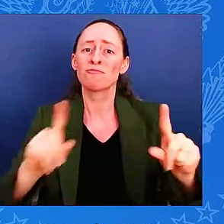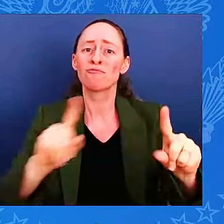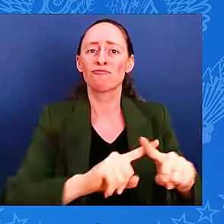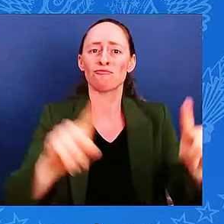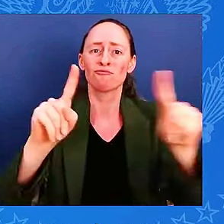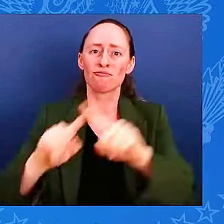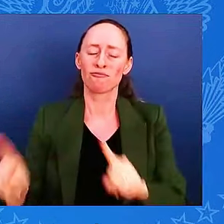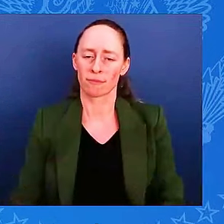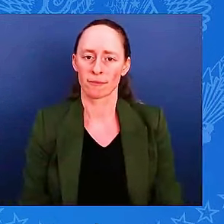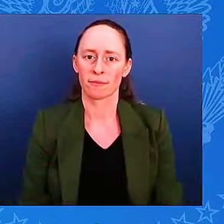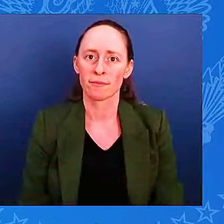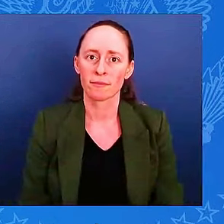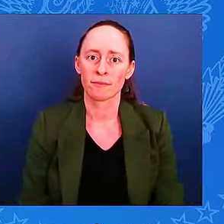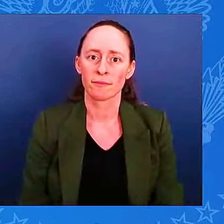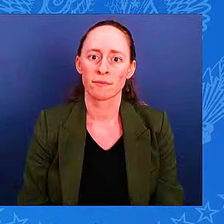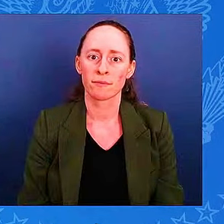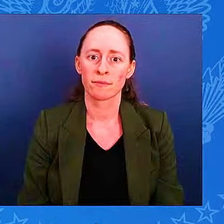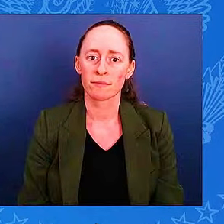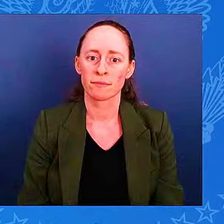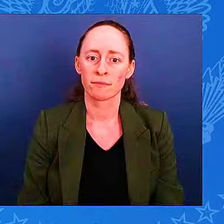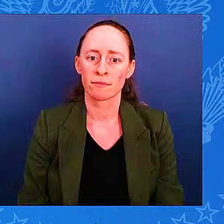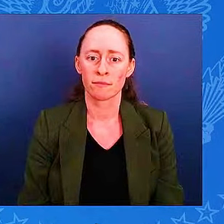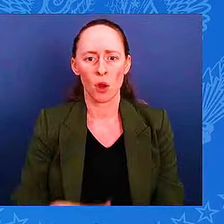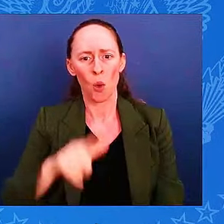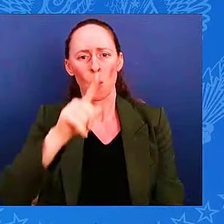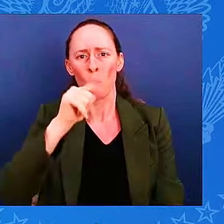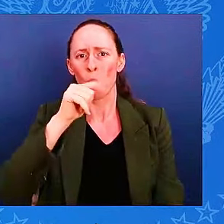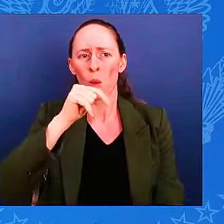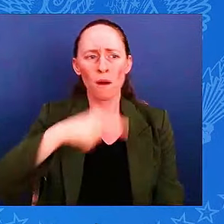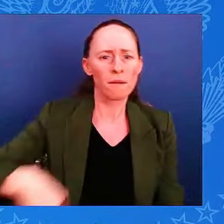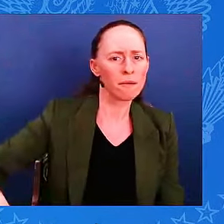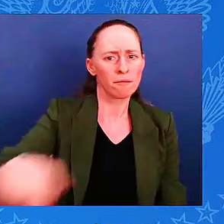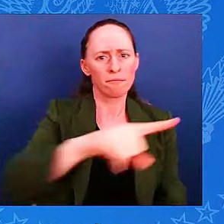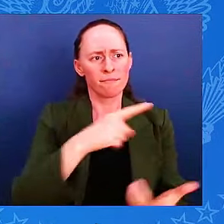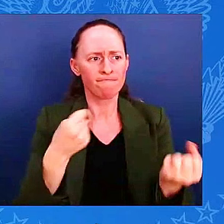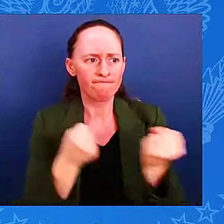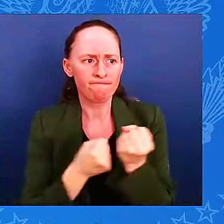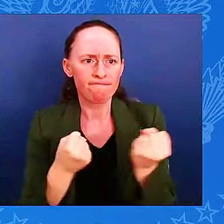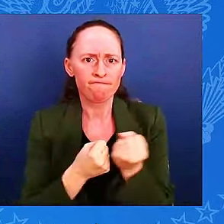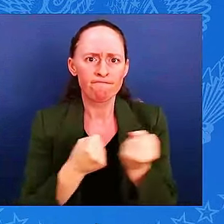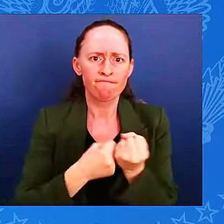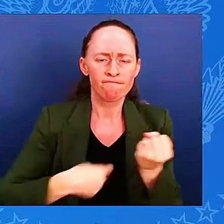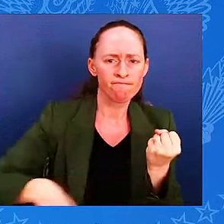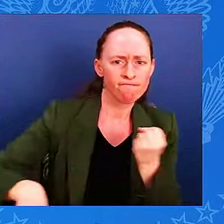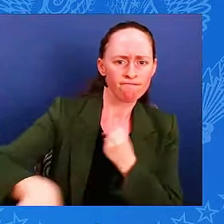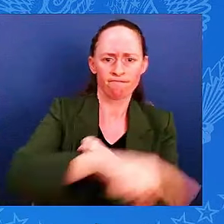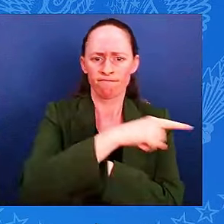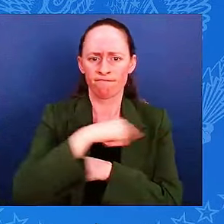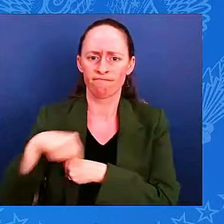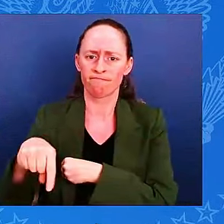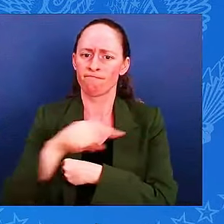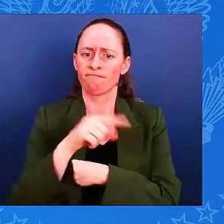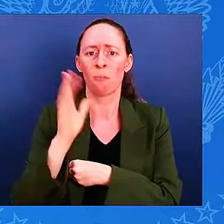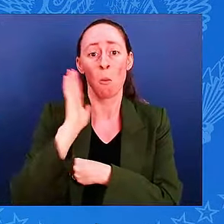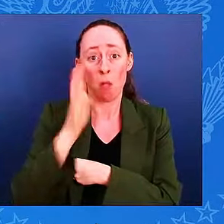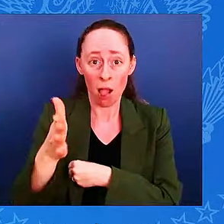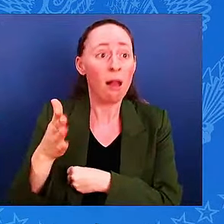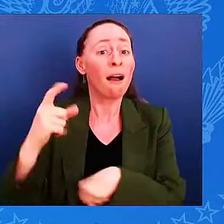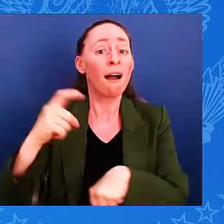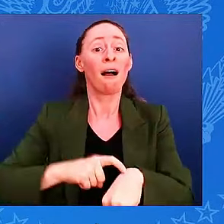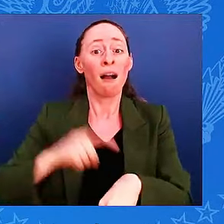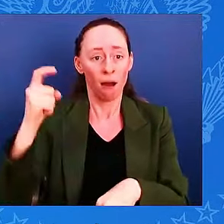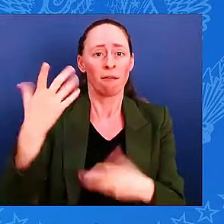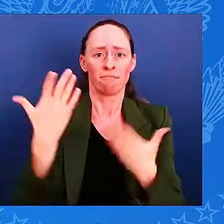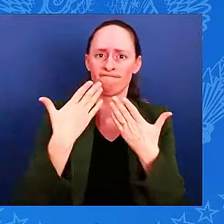who help us with that now will be the first to benefit together with Ukraine from the large